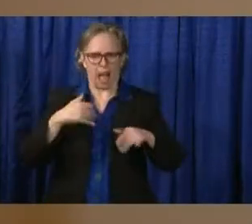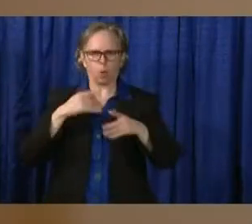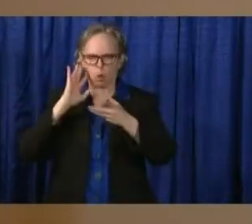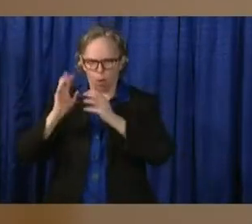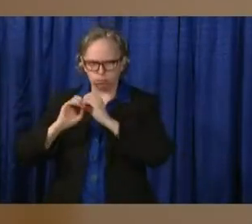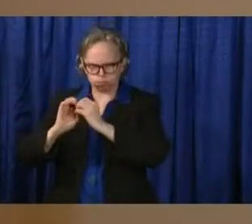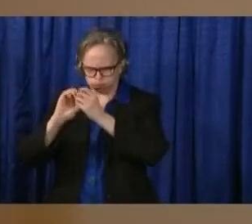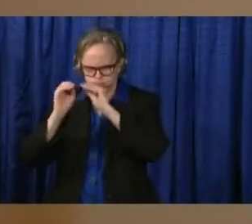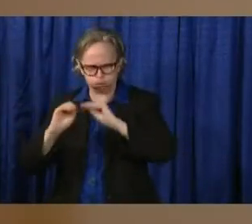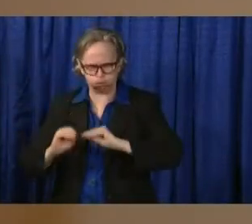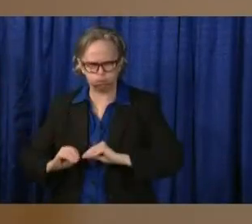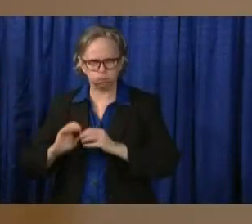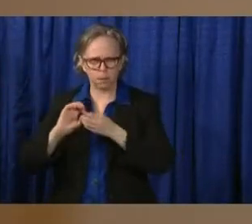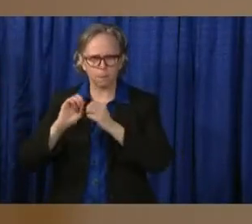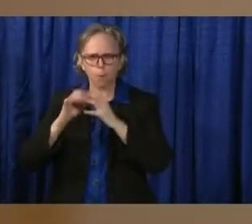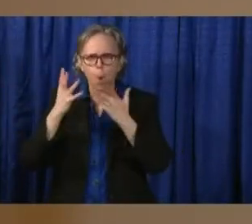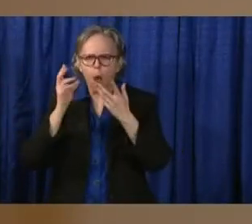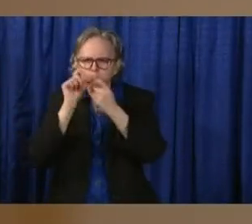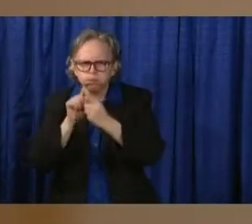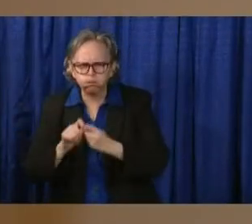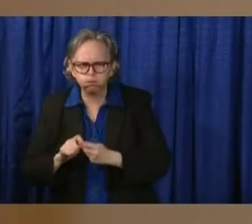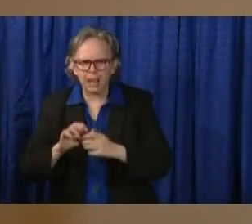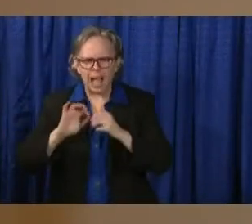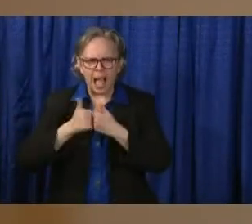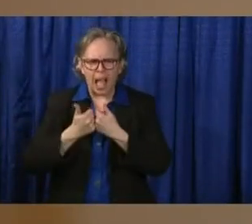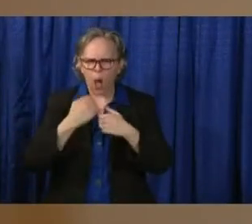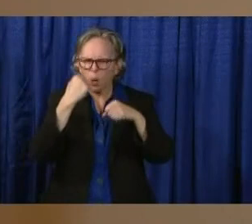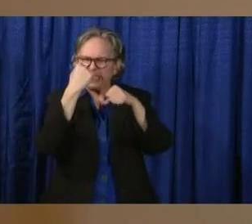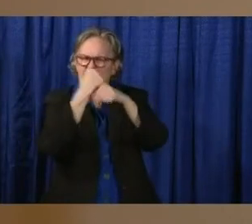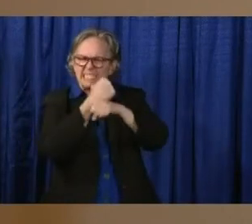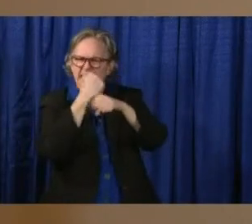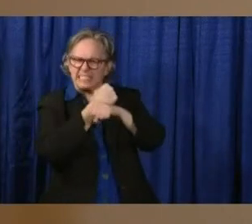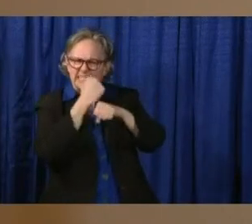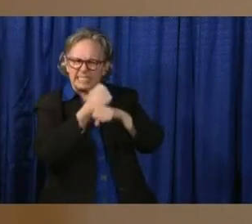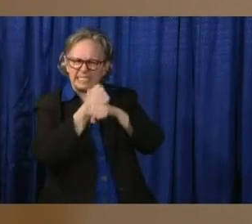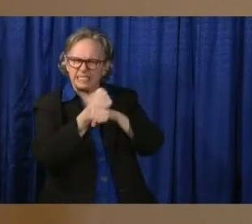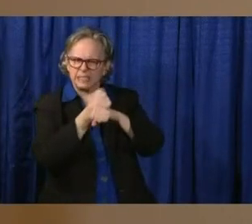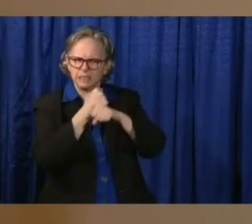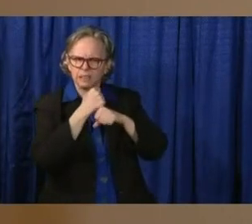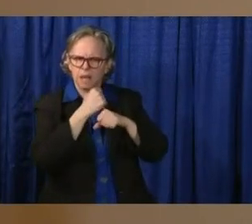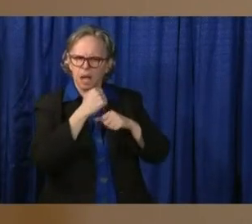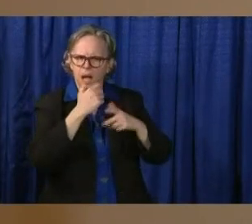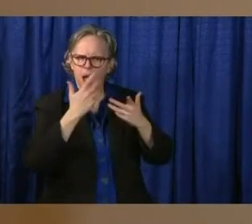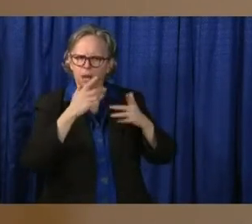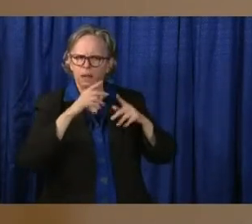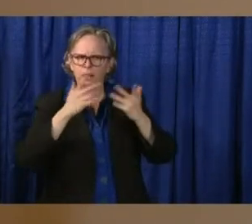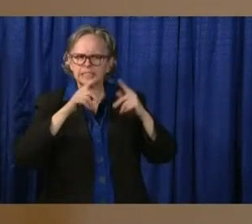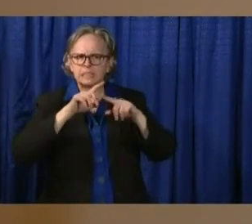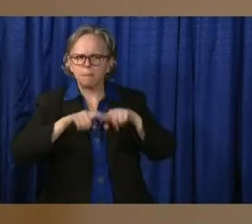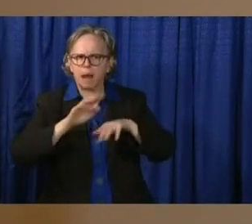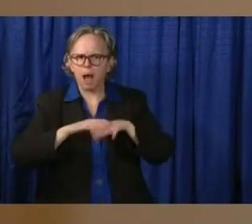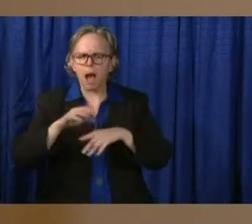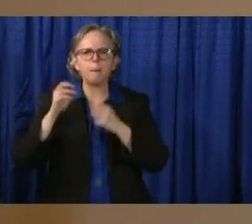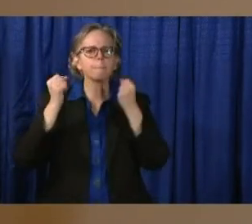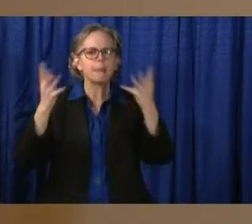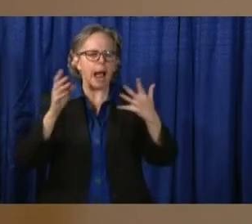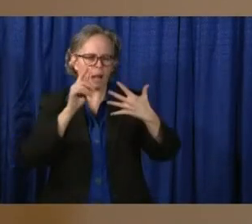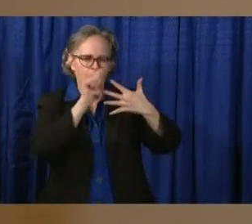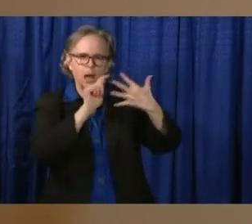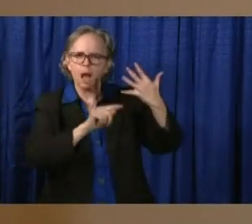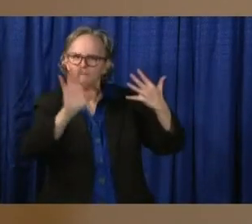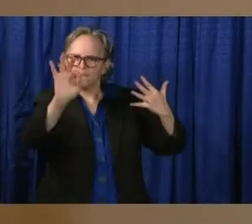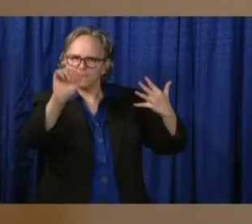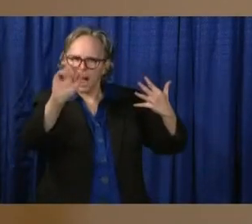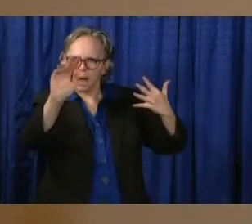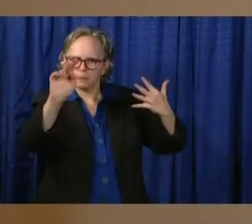about how our statistics are actually based on the facts of our cases and our